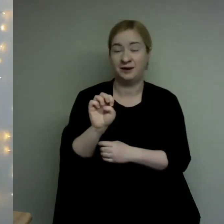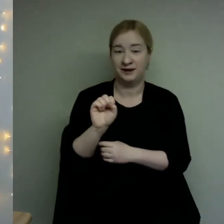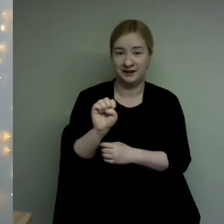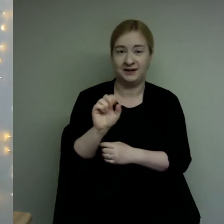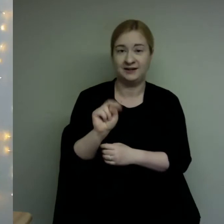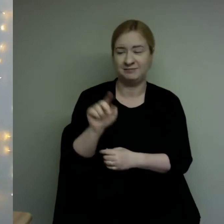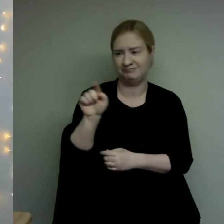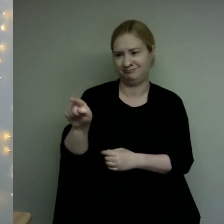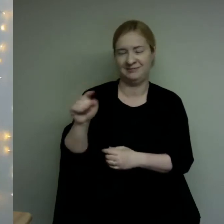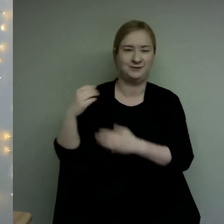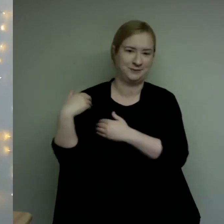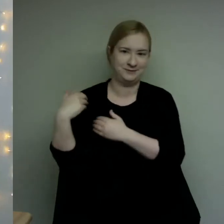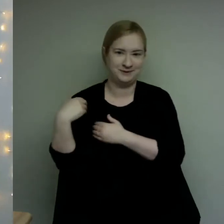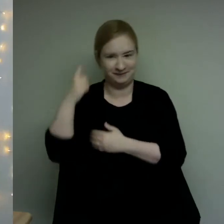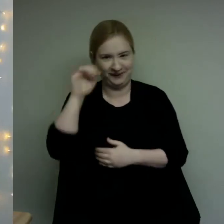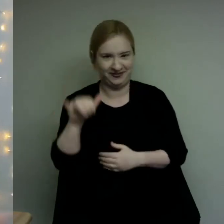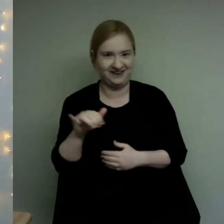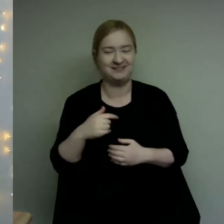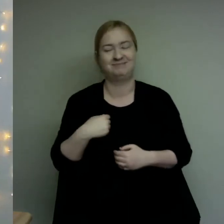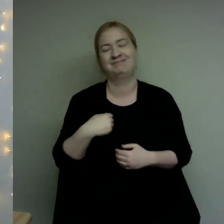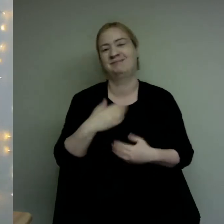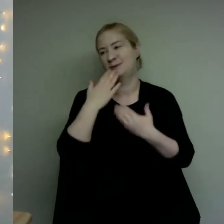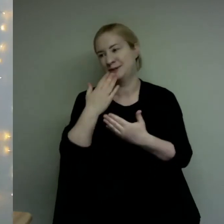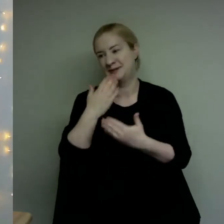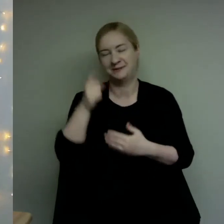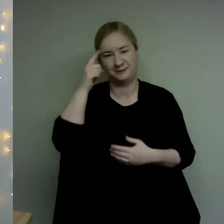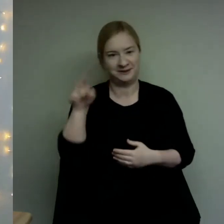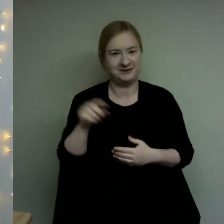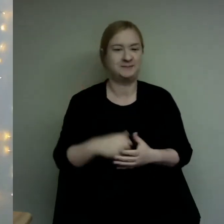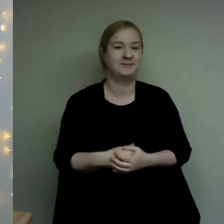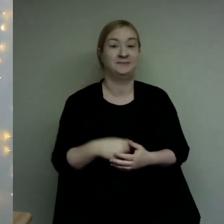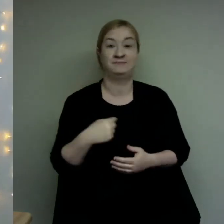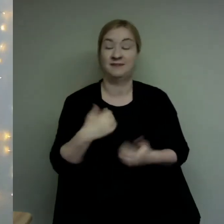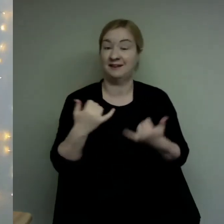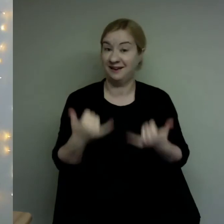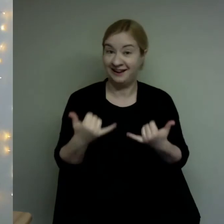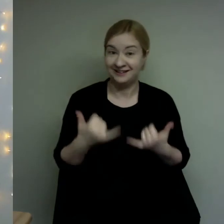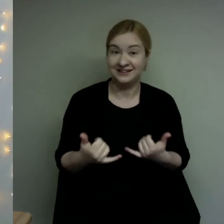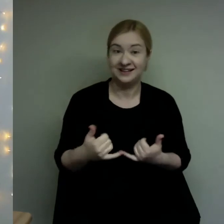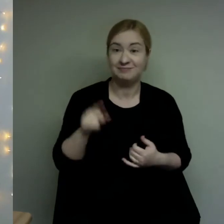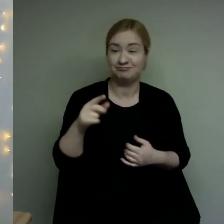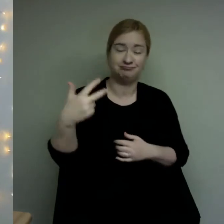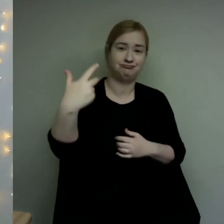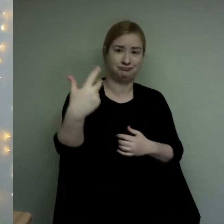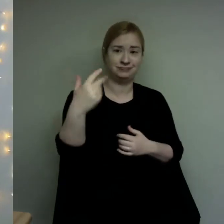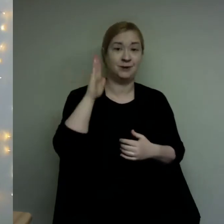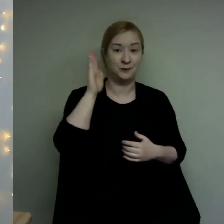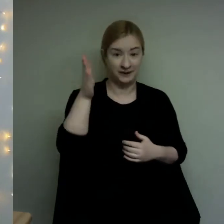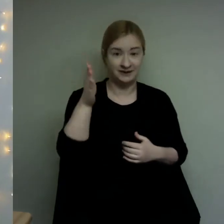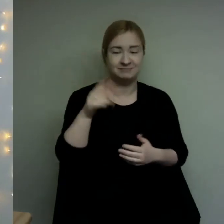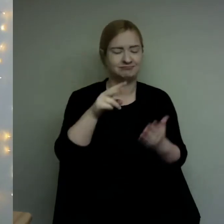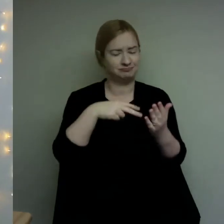does and today he's going to join us in front of the camera and he's going to read our creative mornings manifesto and